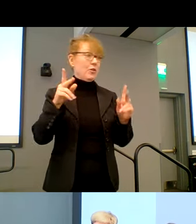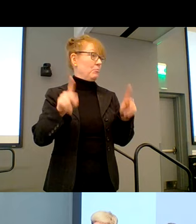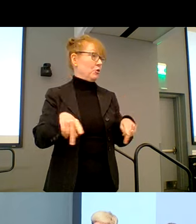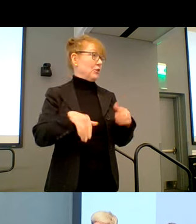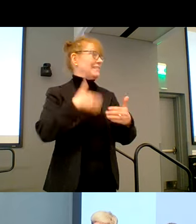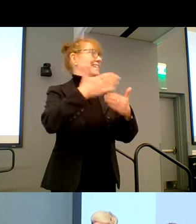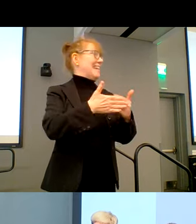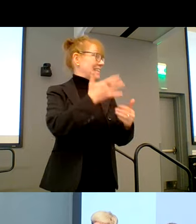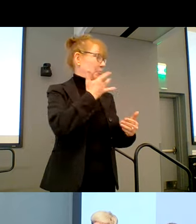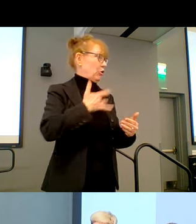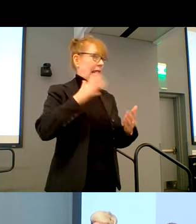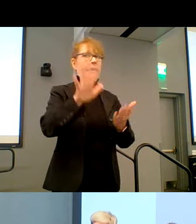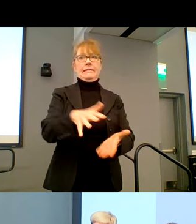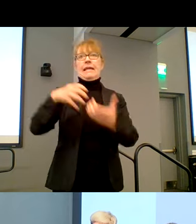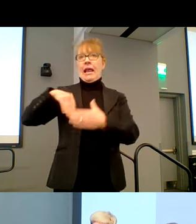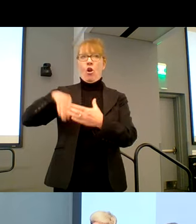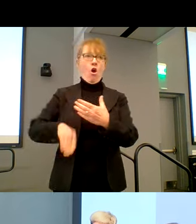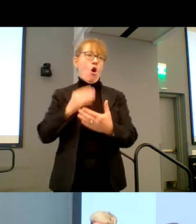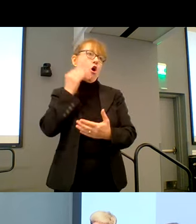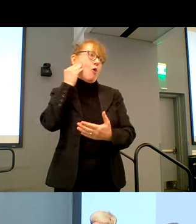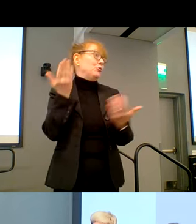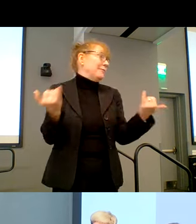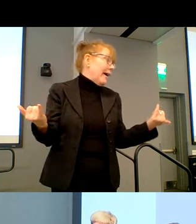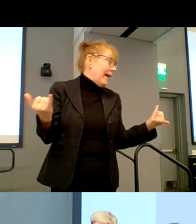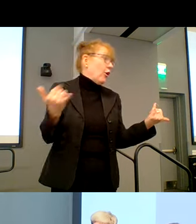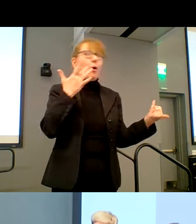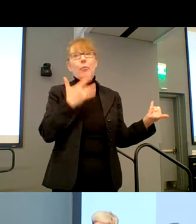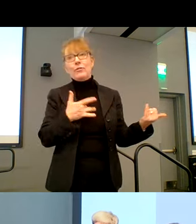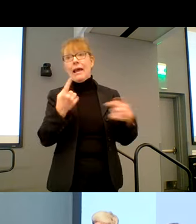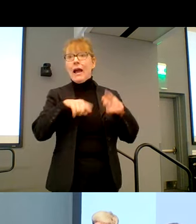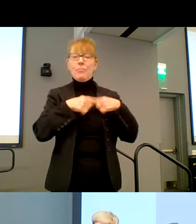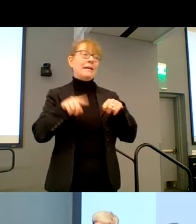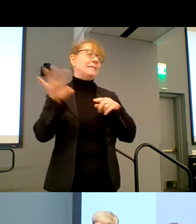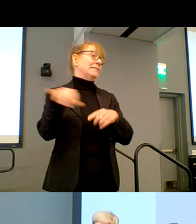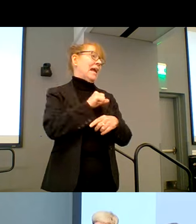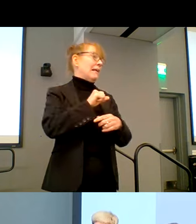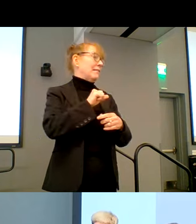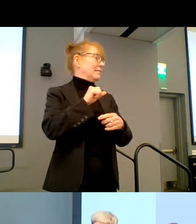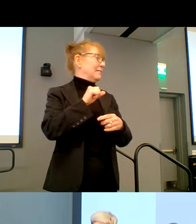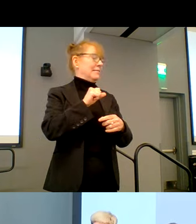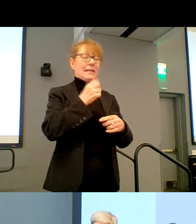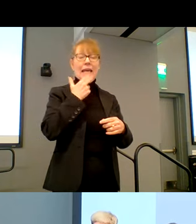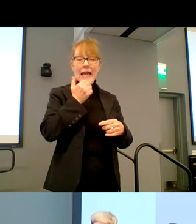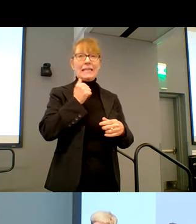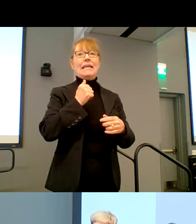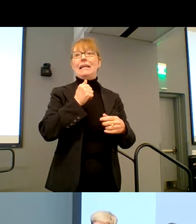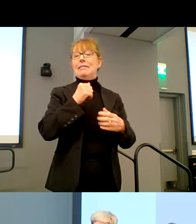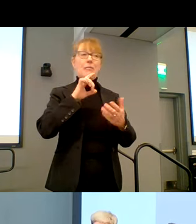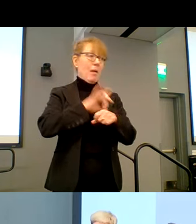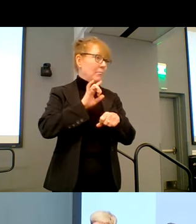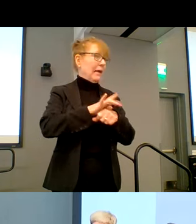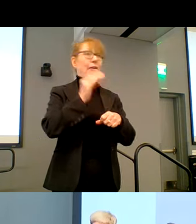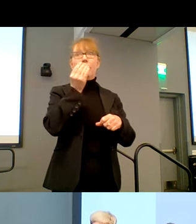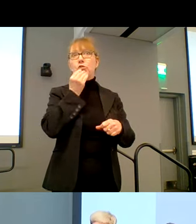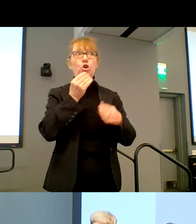next birthday, whether it's today or a birthday coming up, take the pumpkin, throw some candy in your pocket and please take food. There's